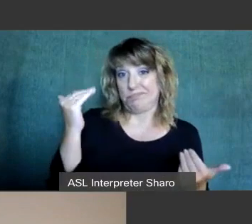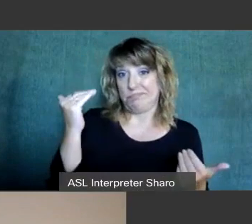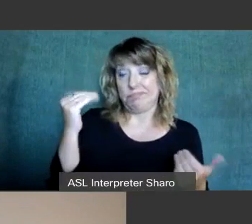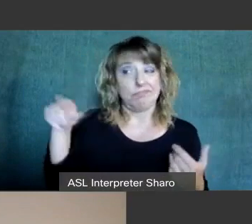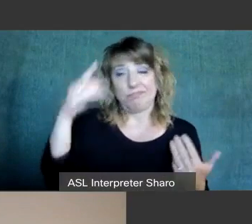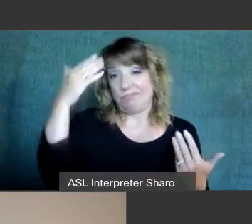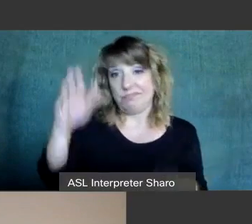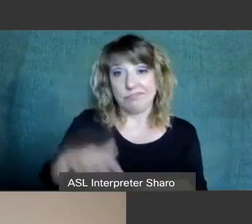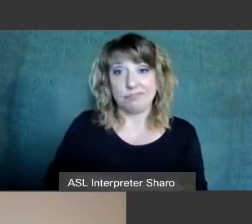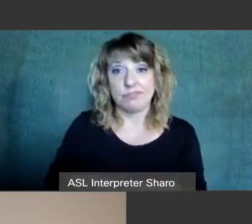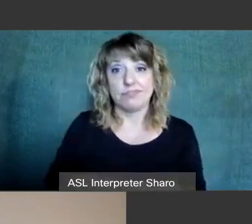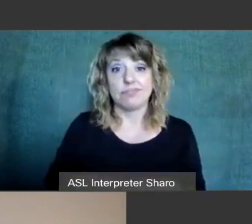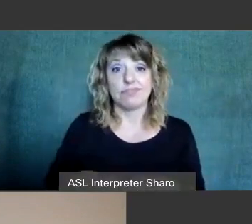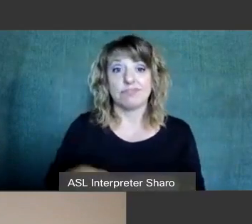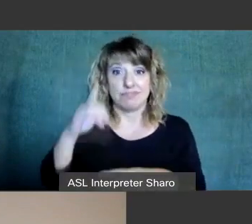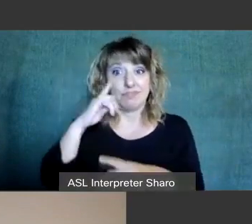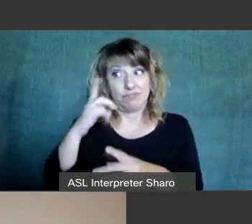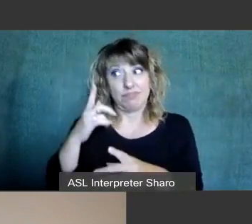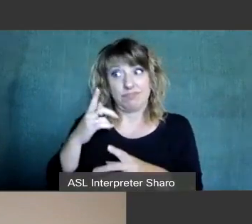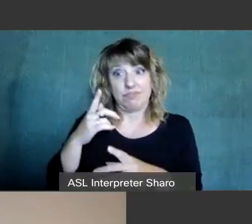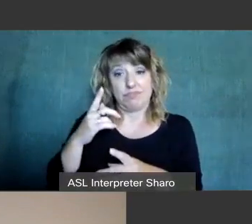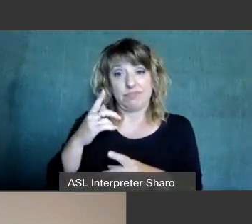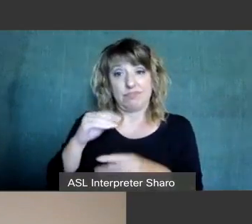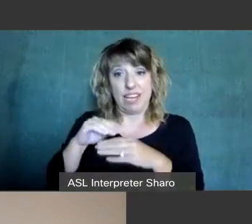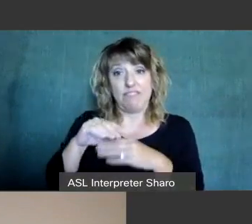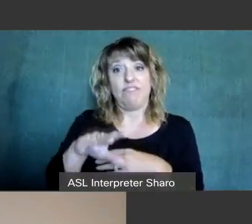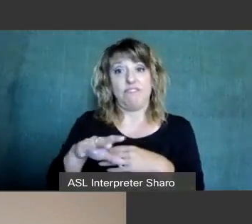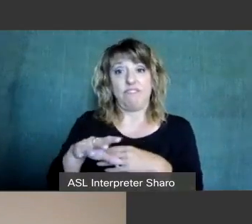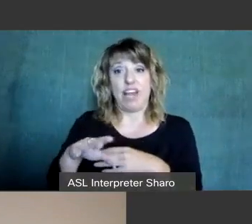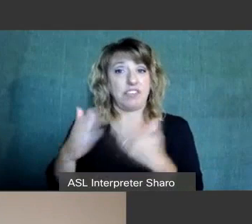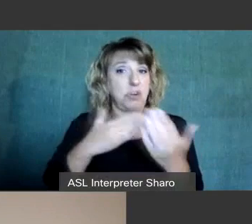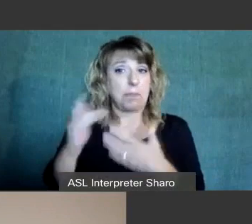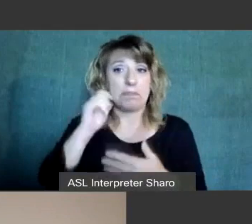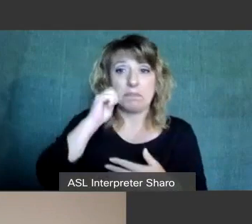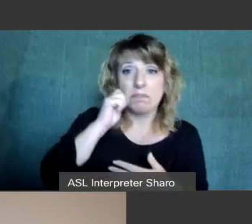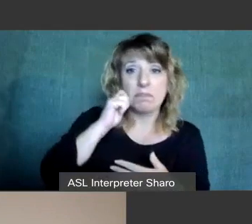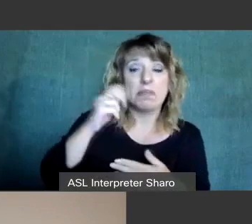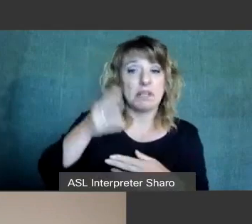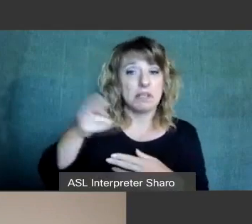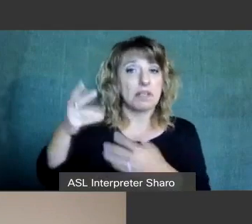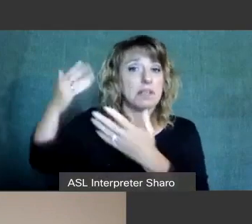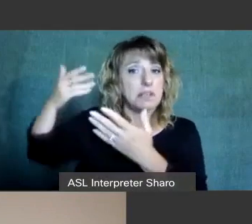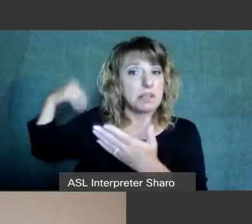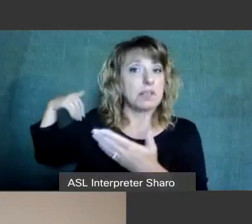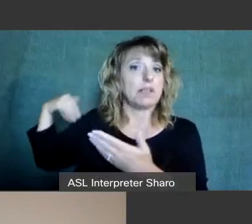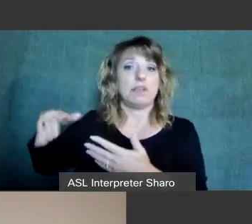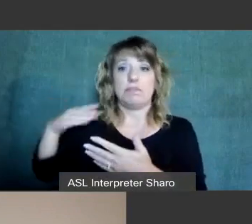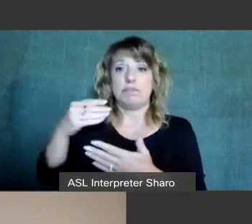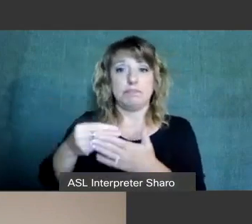and it affects individuals of every racial ethnic and socioeconomic background.